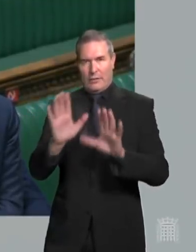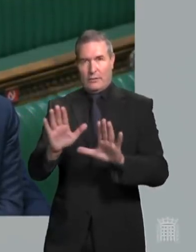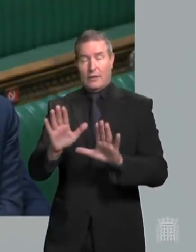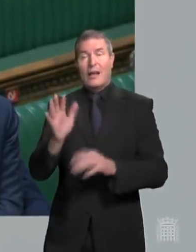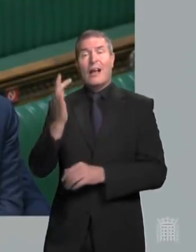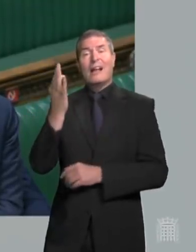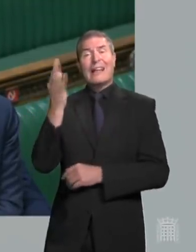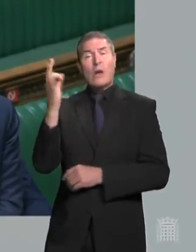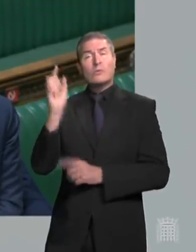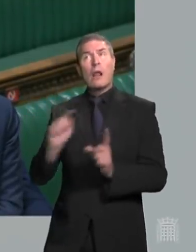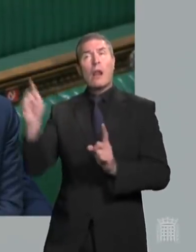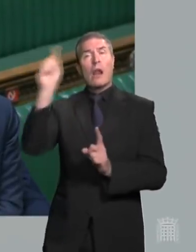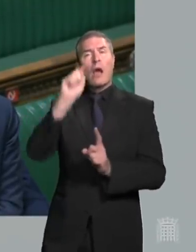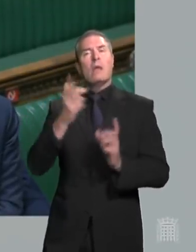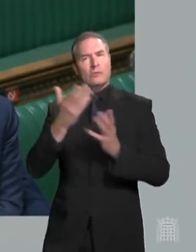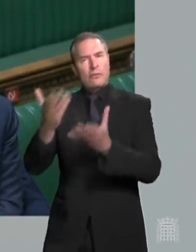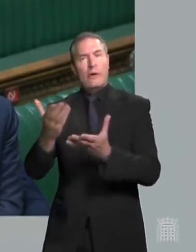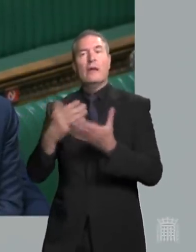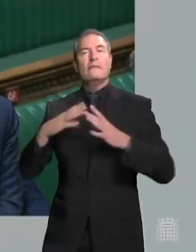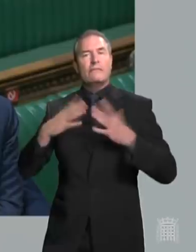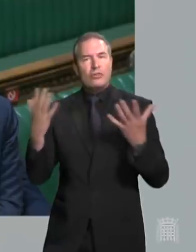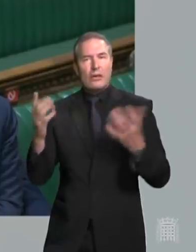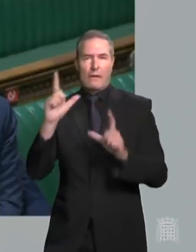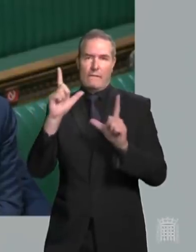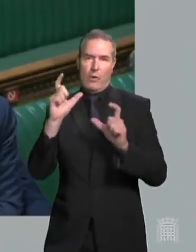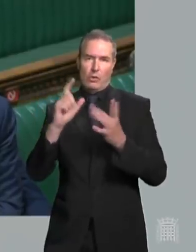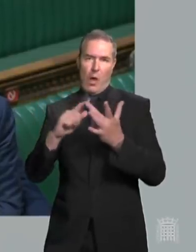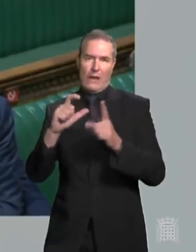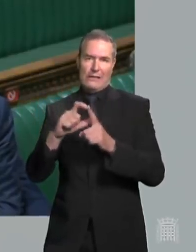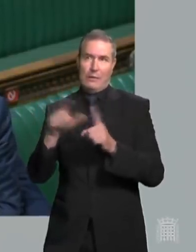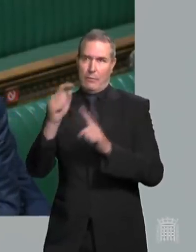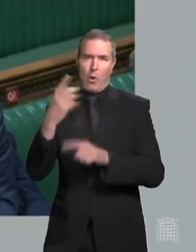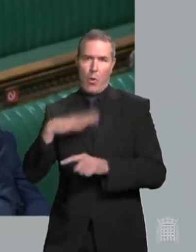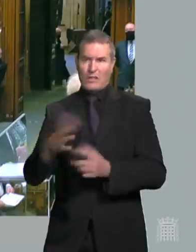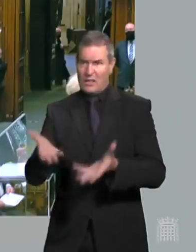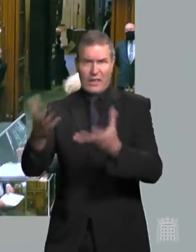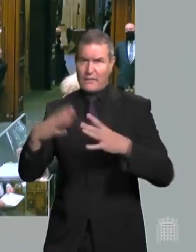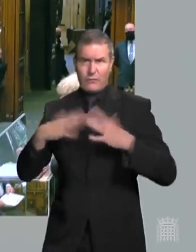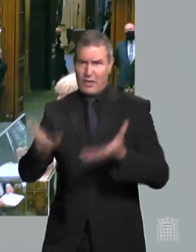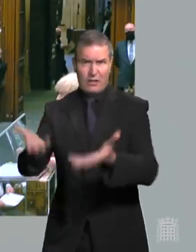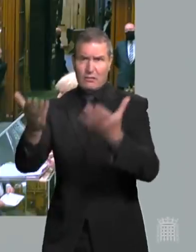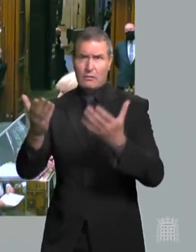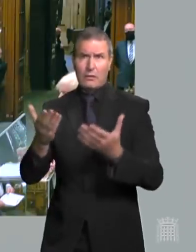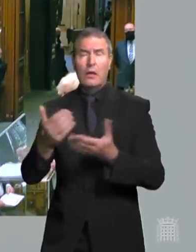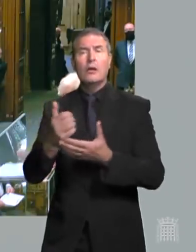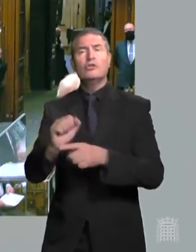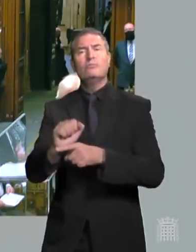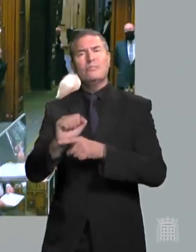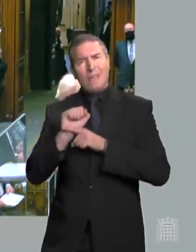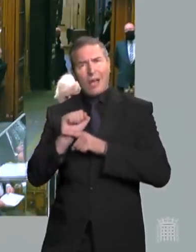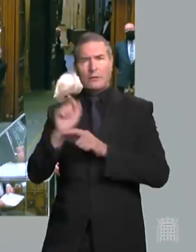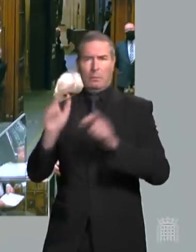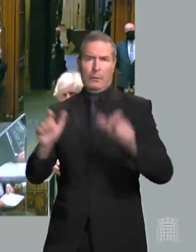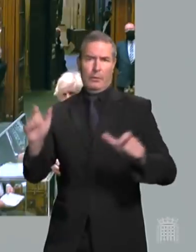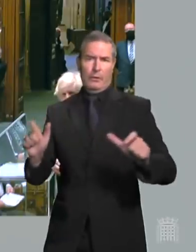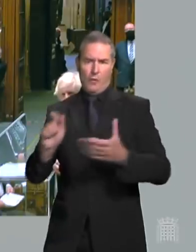Councils will be under an obligation to provide free photo ID to anybody who wants it. And I do think it reasonable to protect the public in